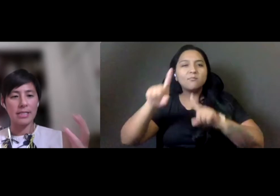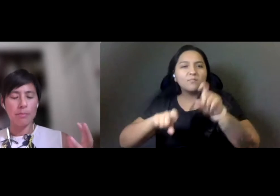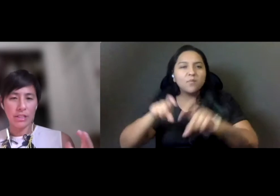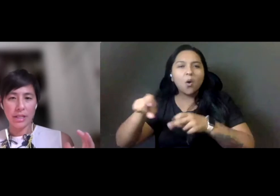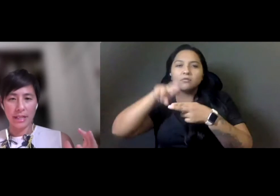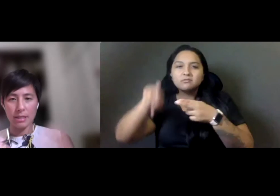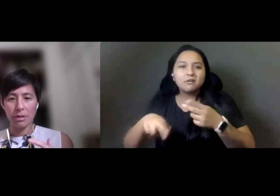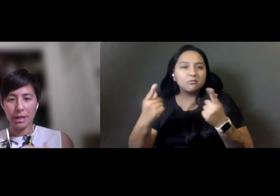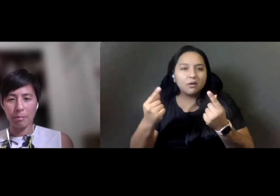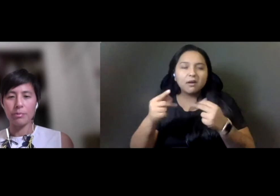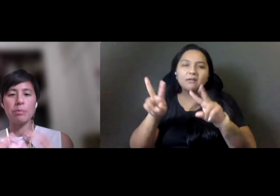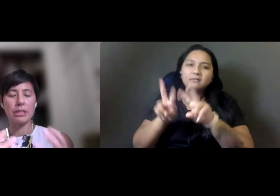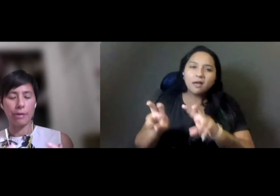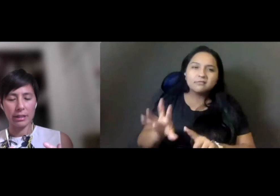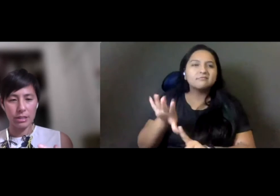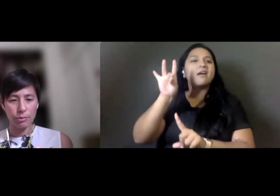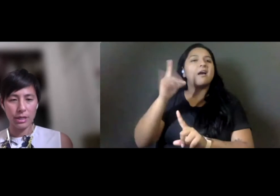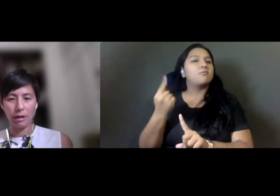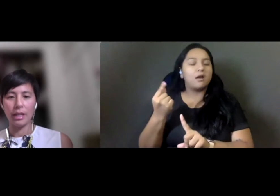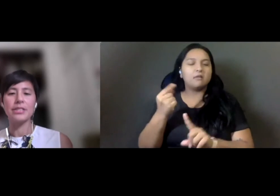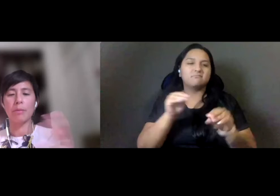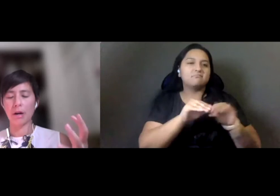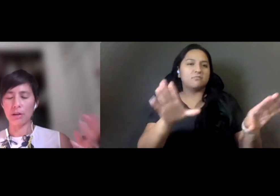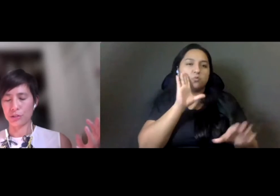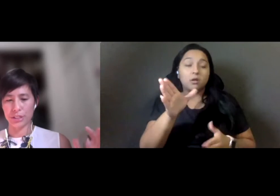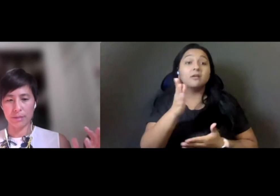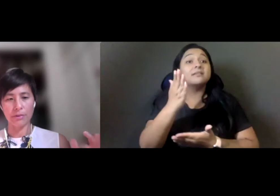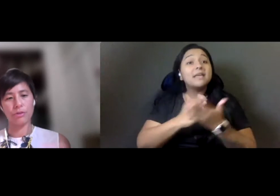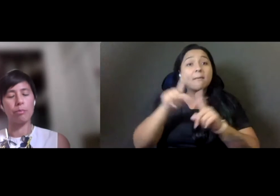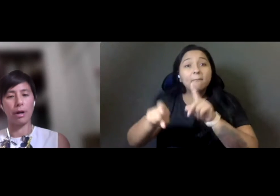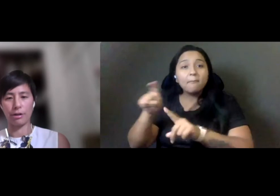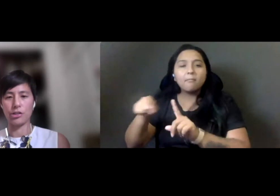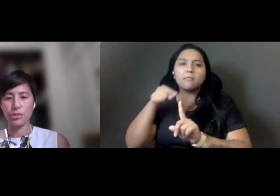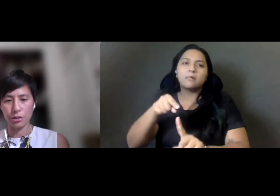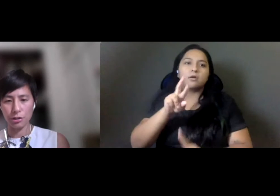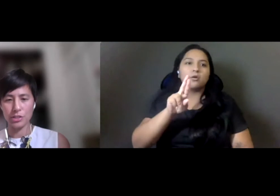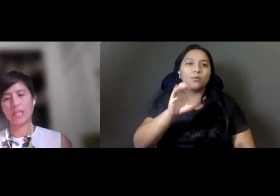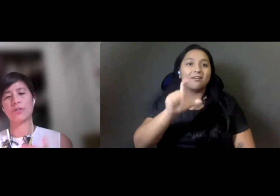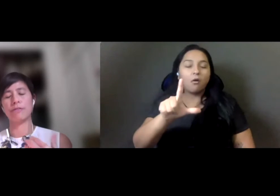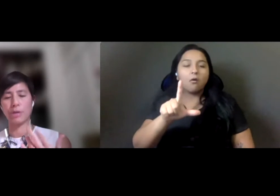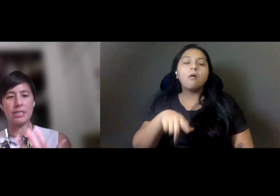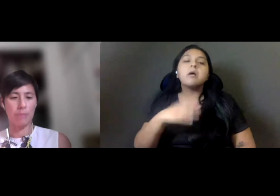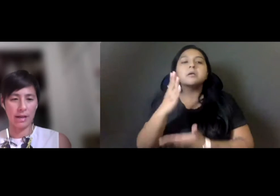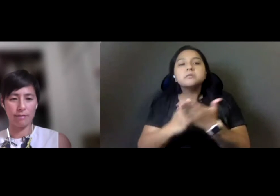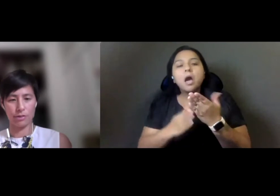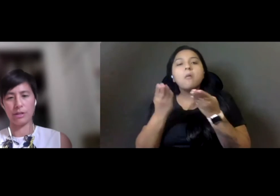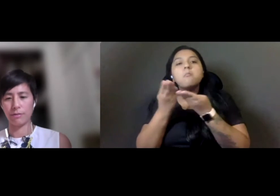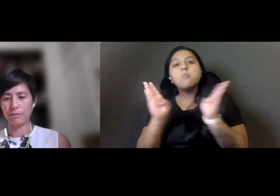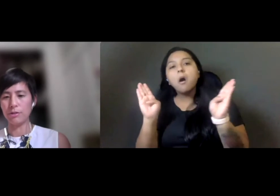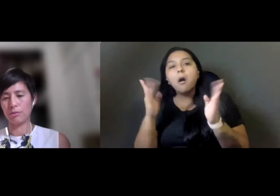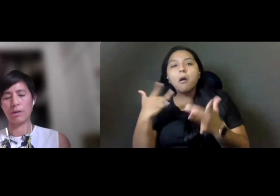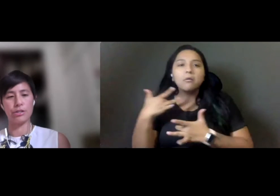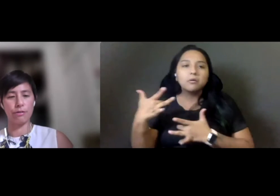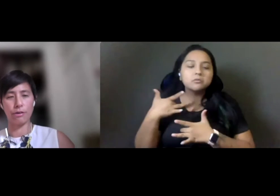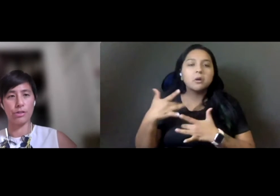And as I mentioned that some of them speak directly to the recall and some are also just about sort of broader concerns and sort of trends and behaviors of,